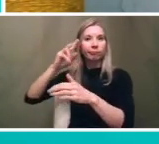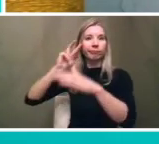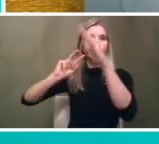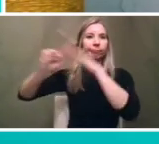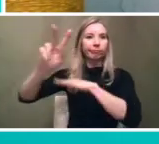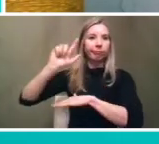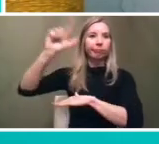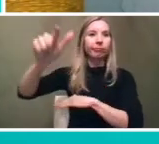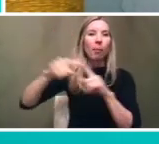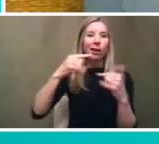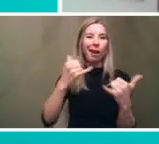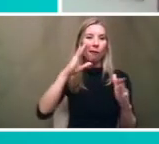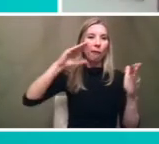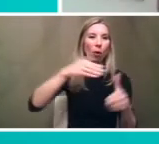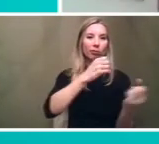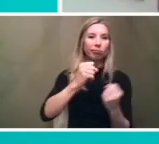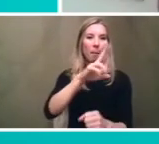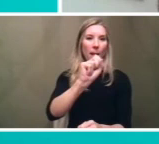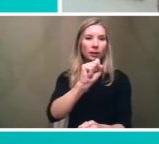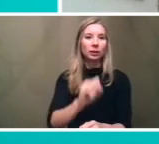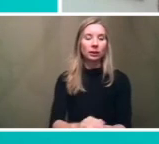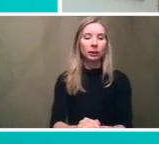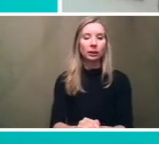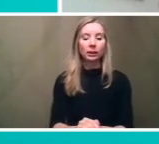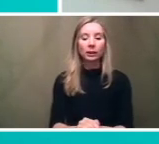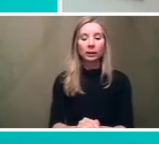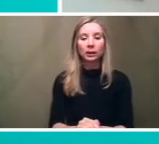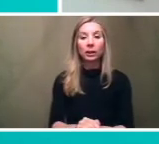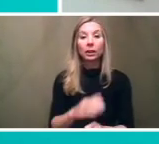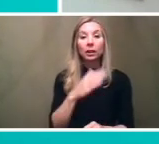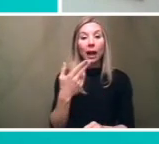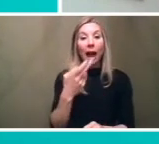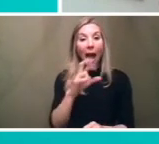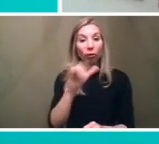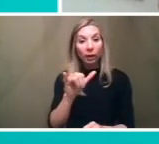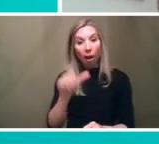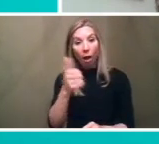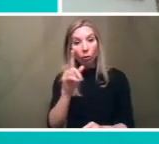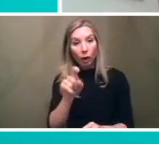okay henry do we have another question